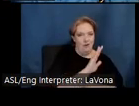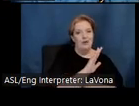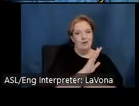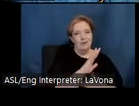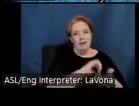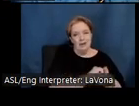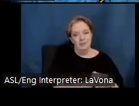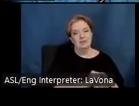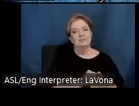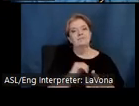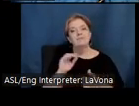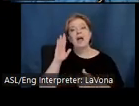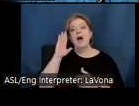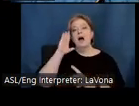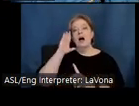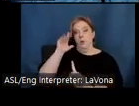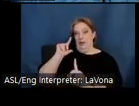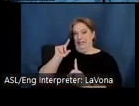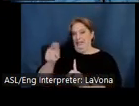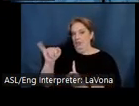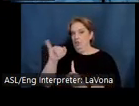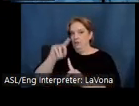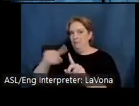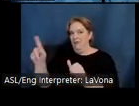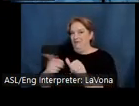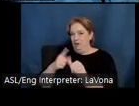start with a special Land Acknowledgement.